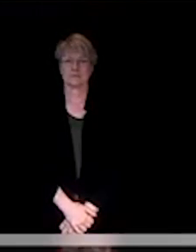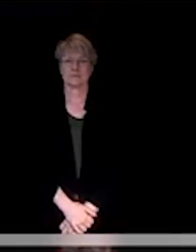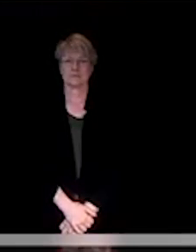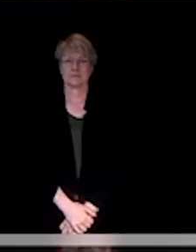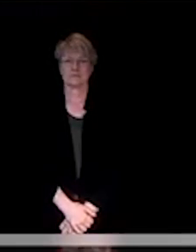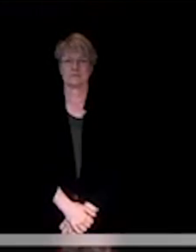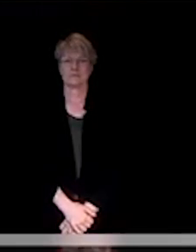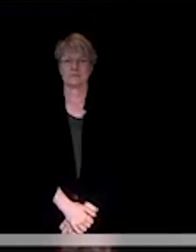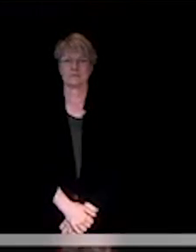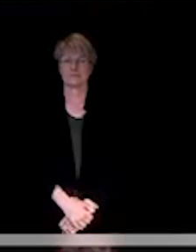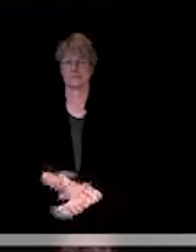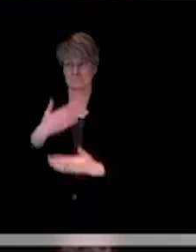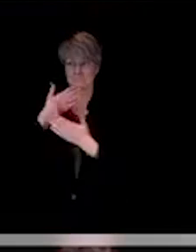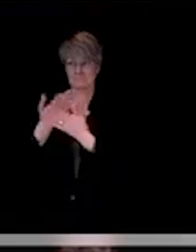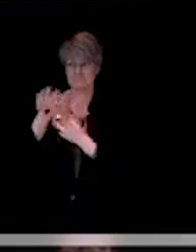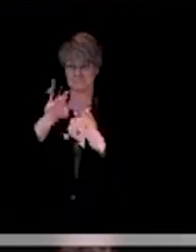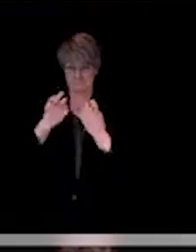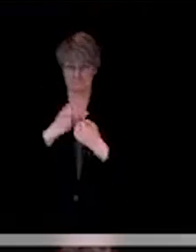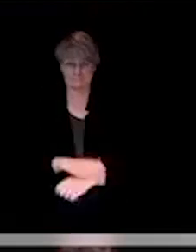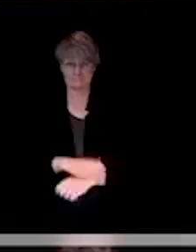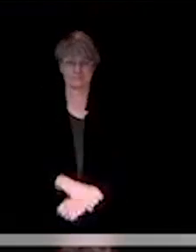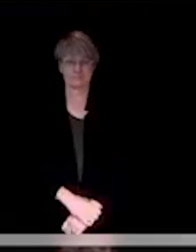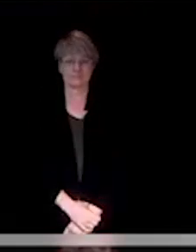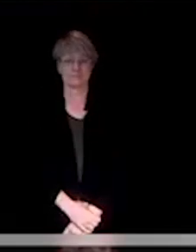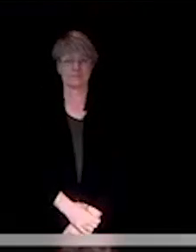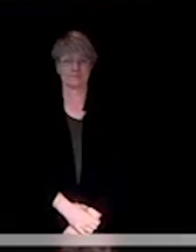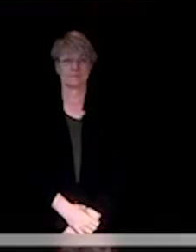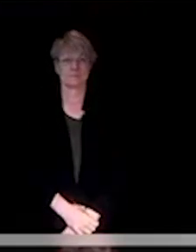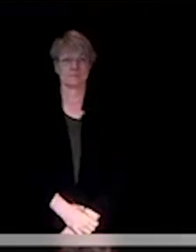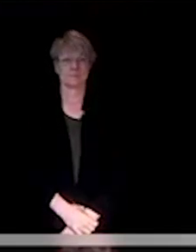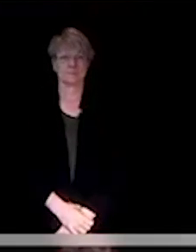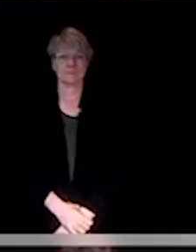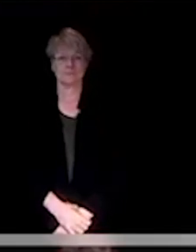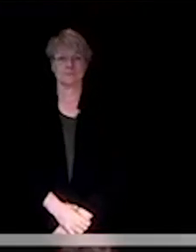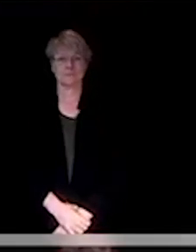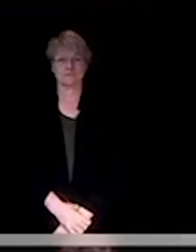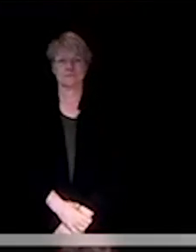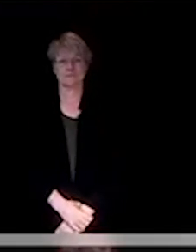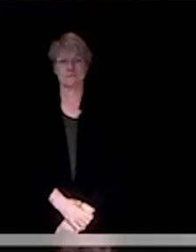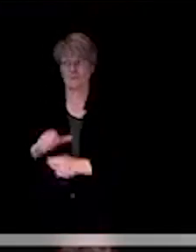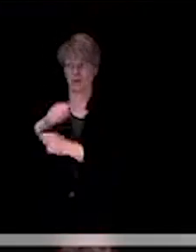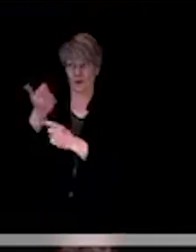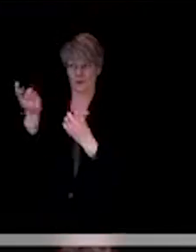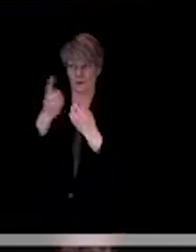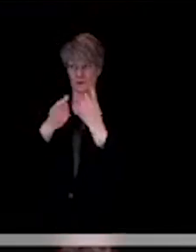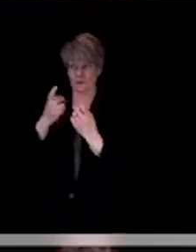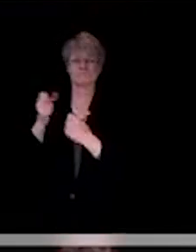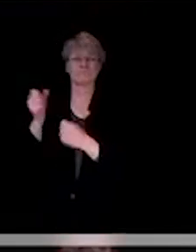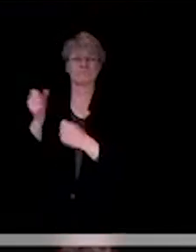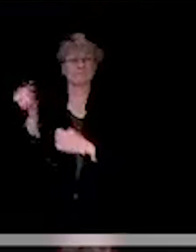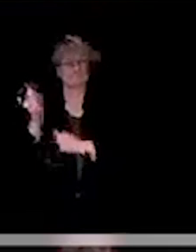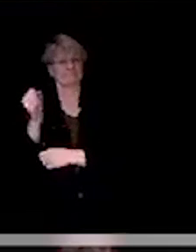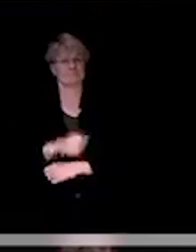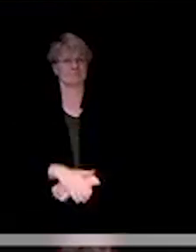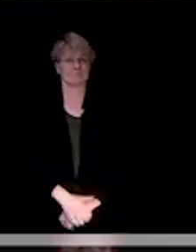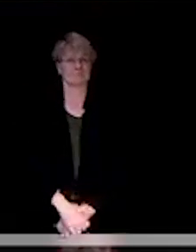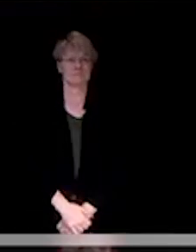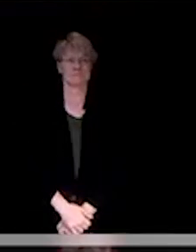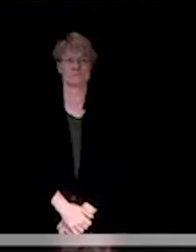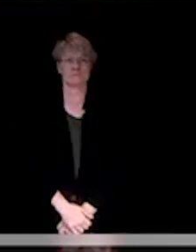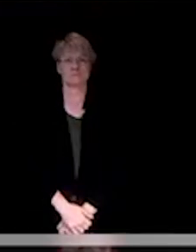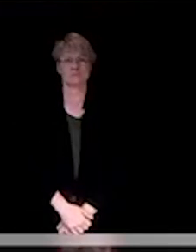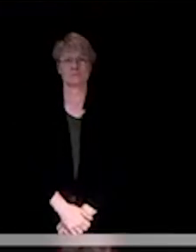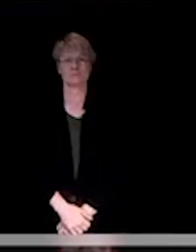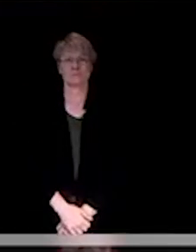Other questions? Yeah, back here. So, thank you again.